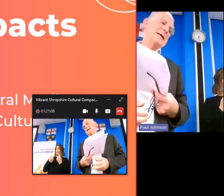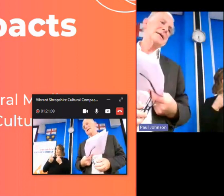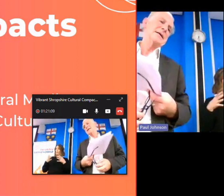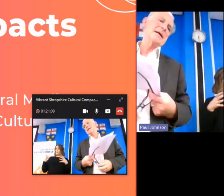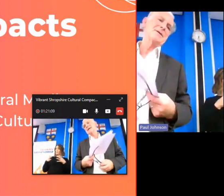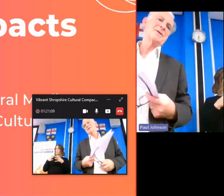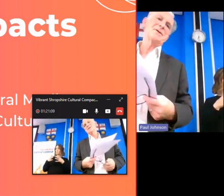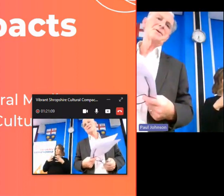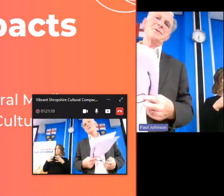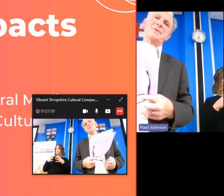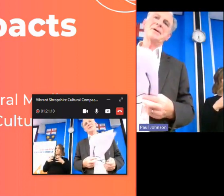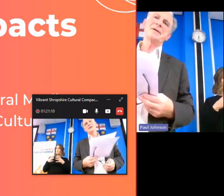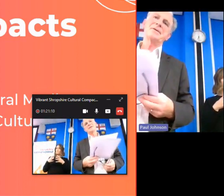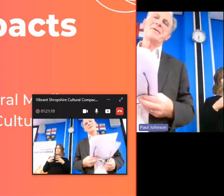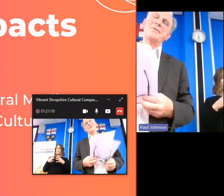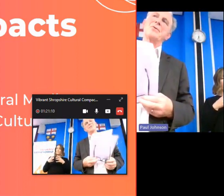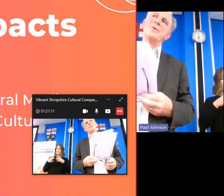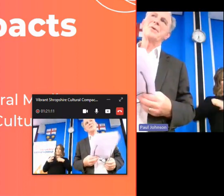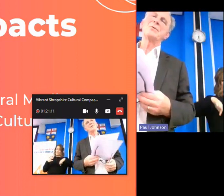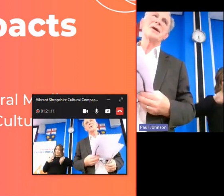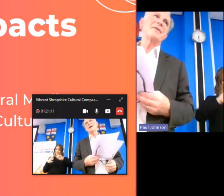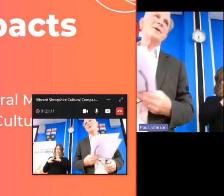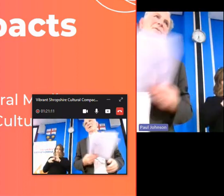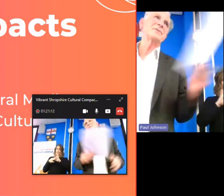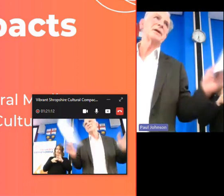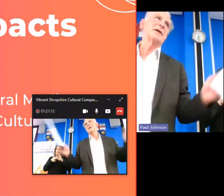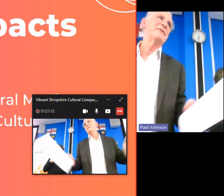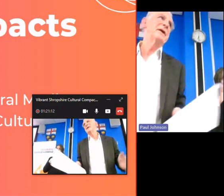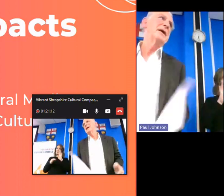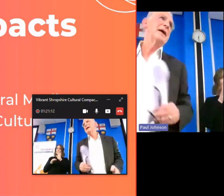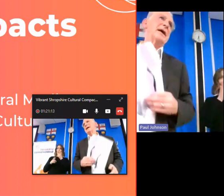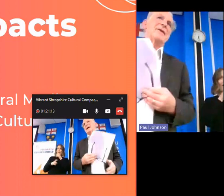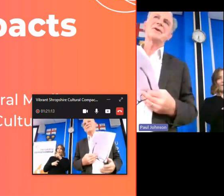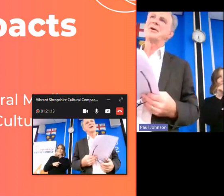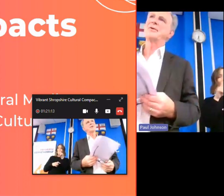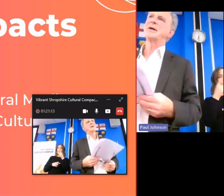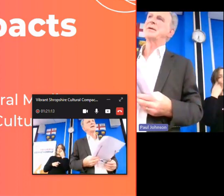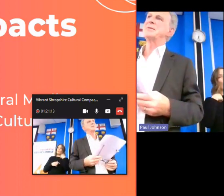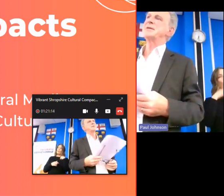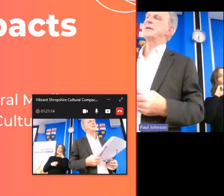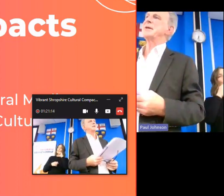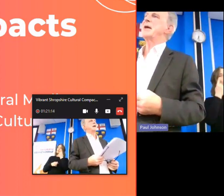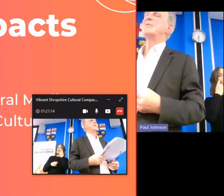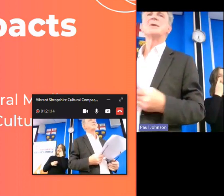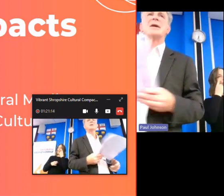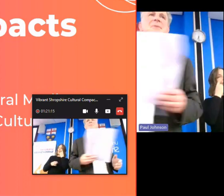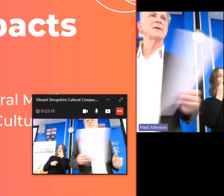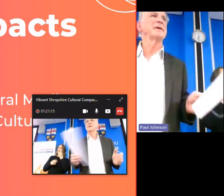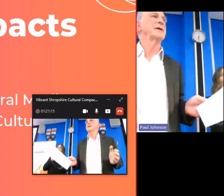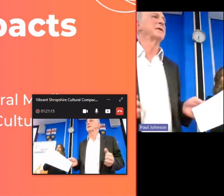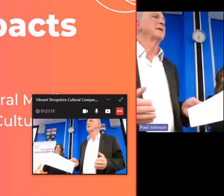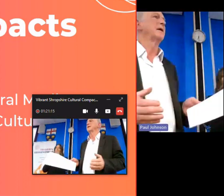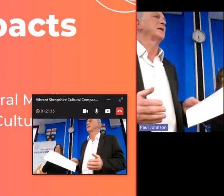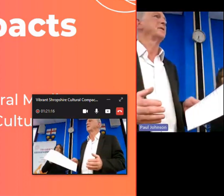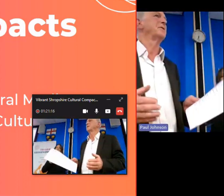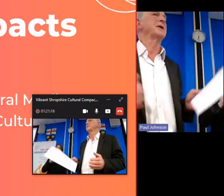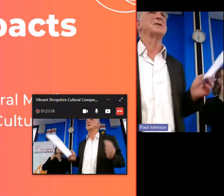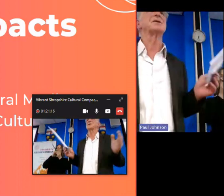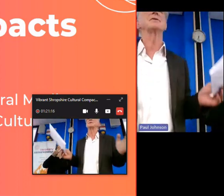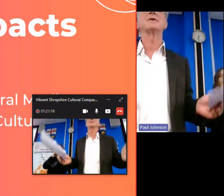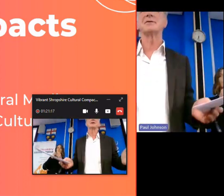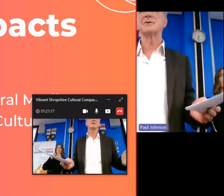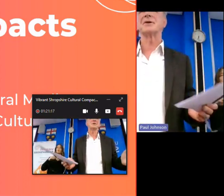uh uh to uh thought that we would have a go don't laugh uh have a go at uh hereford becoming uh